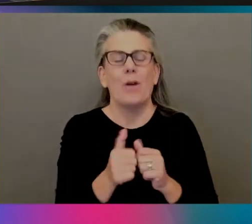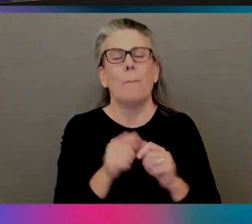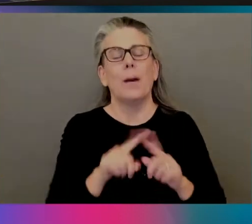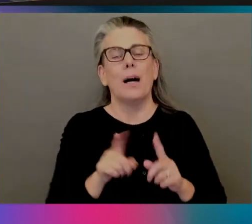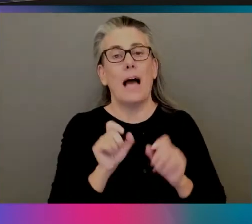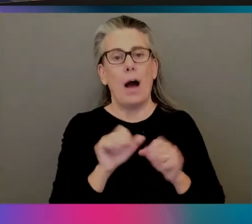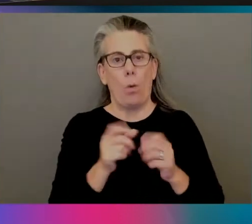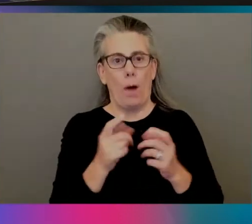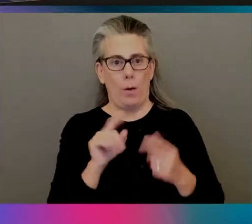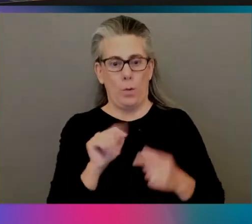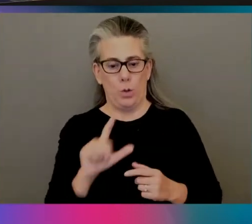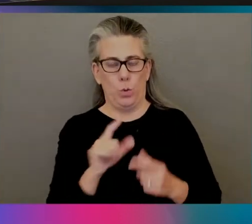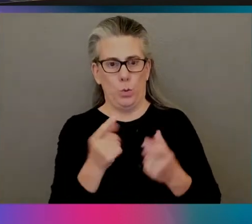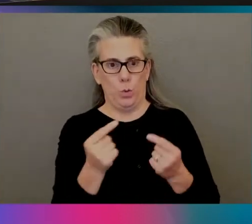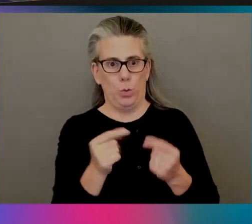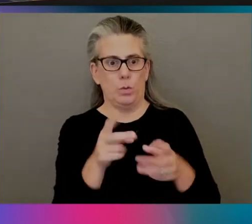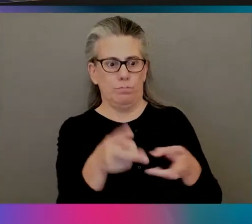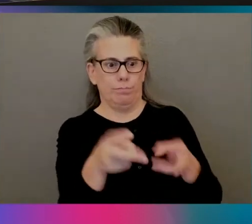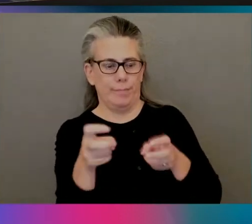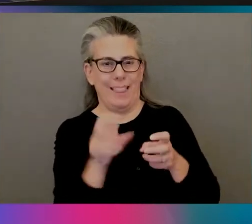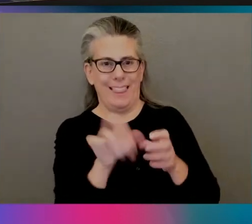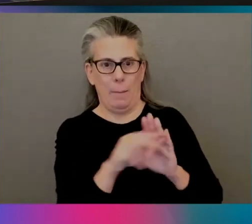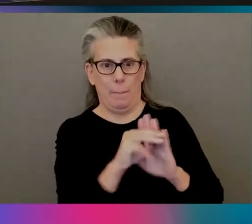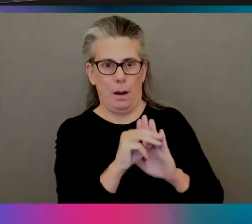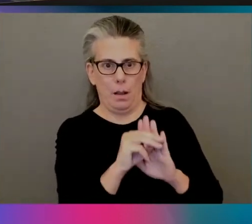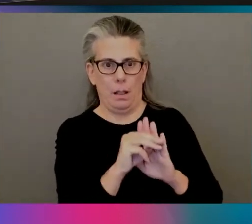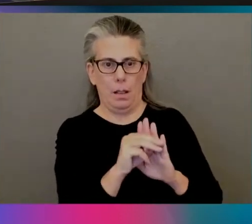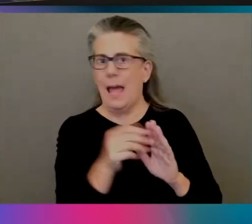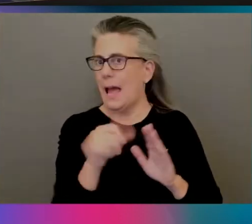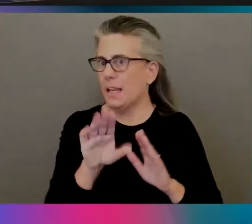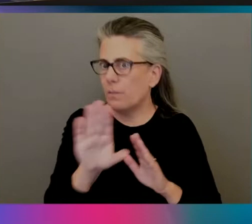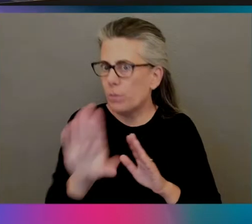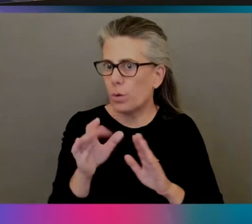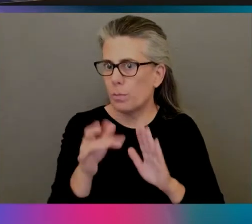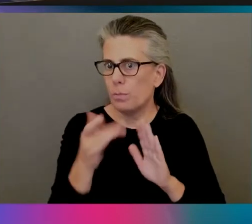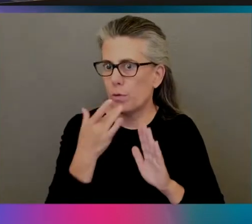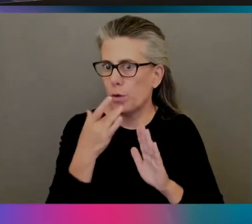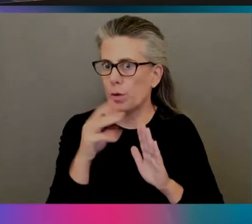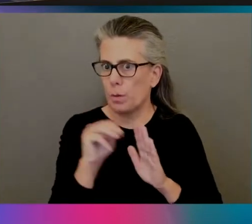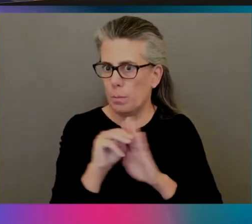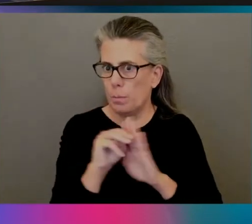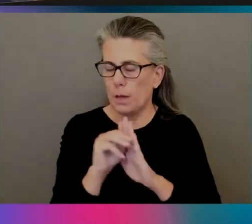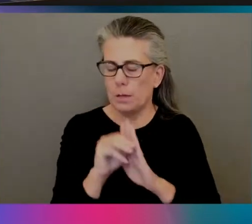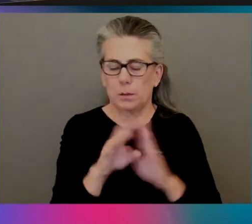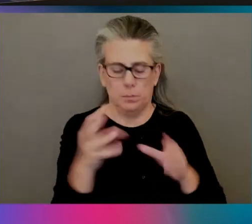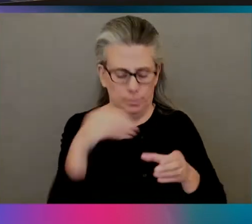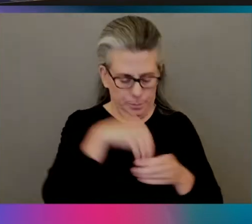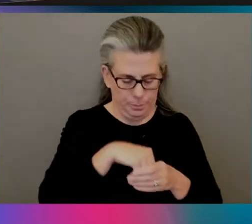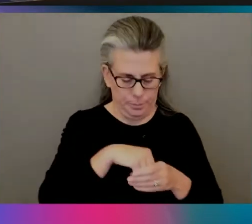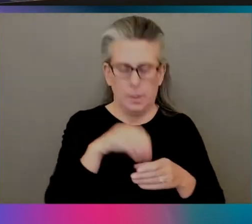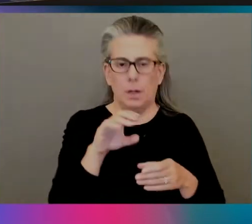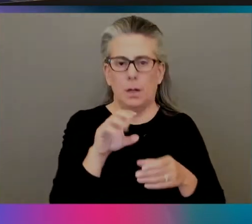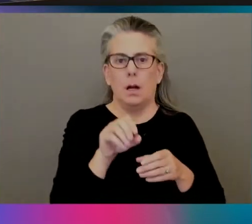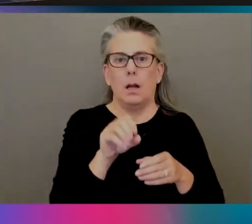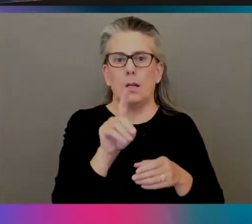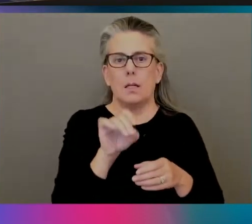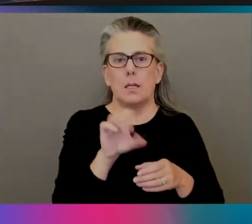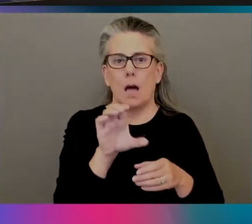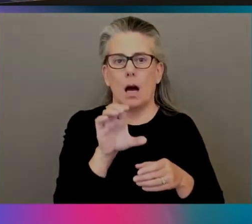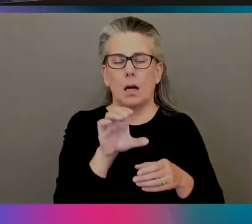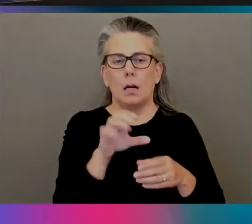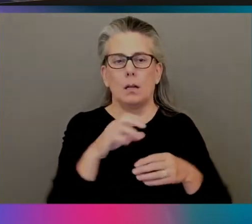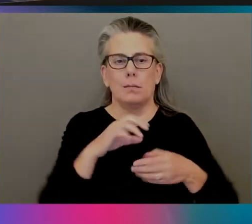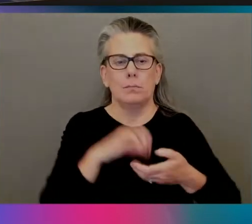takes that model and any other models that you specify, it packages them into a Docker container with something called the Triton Inference Server, which is a project from